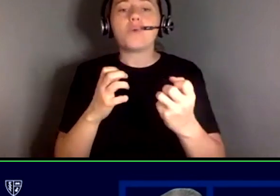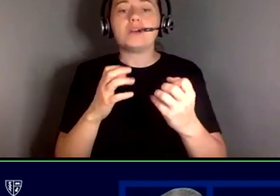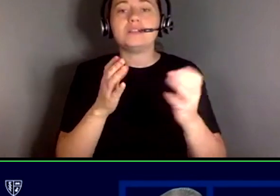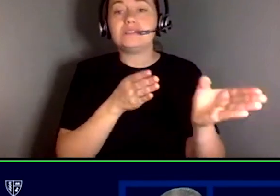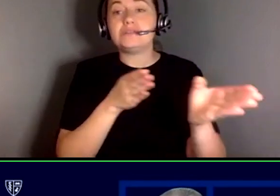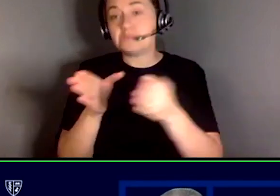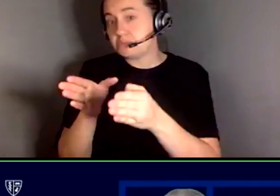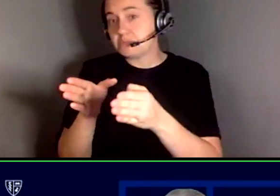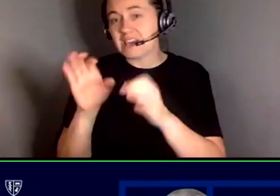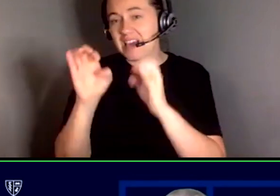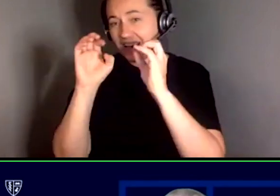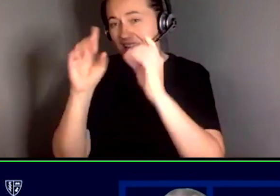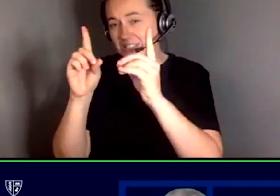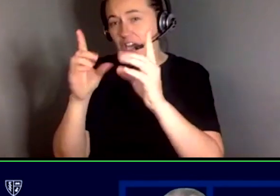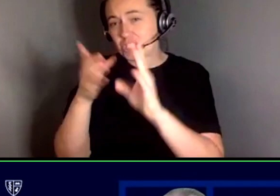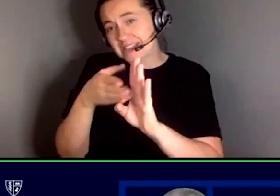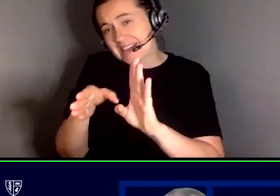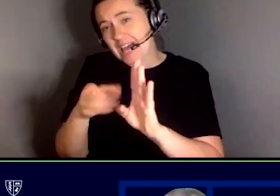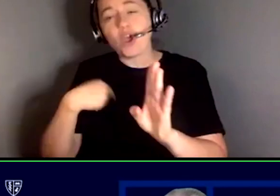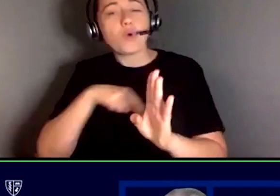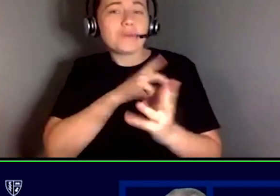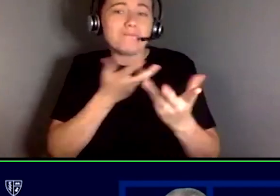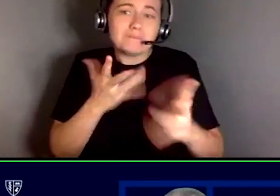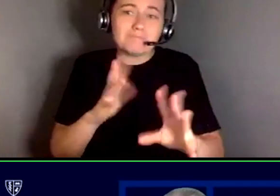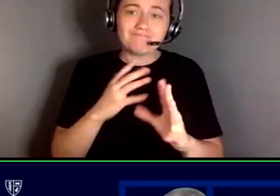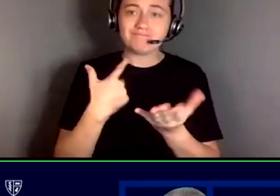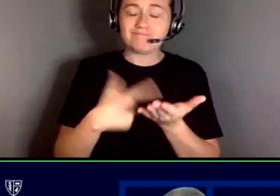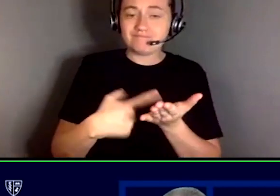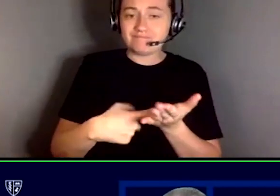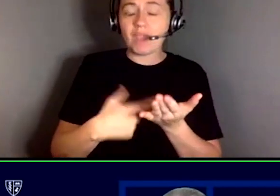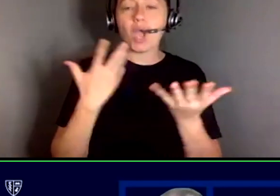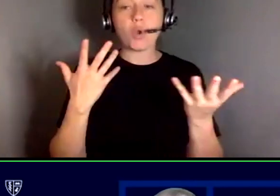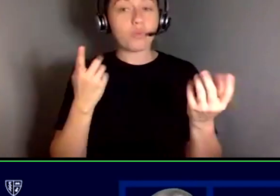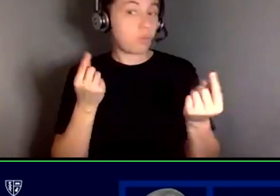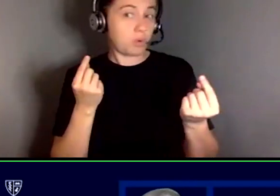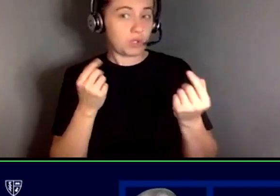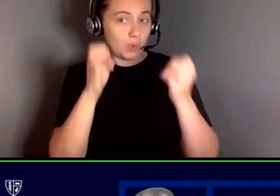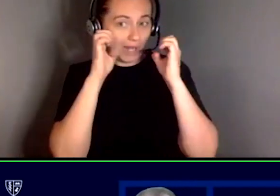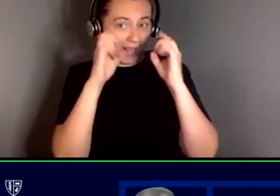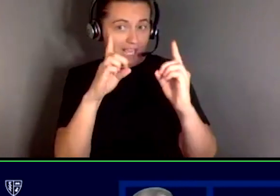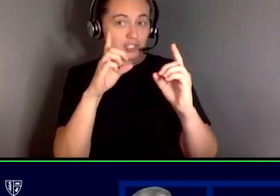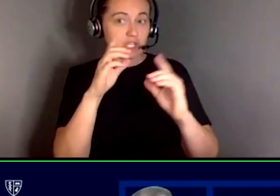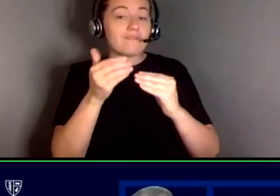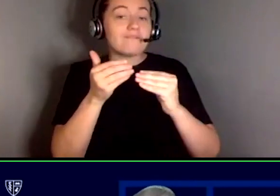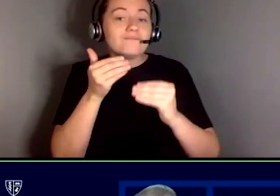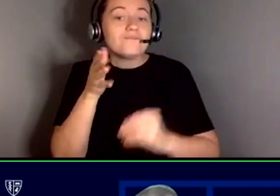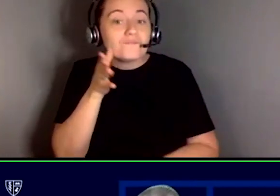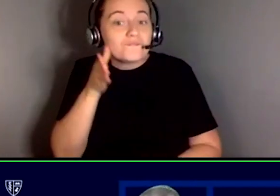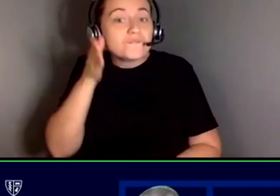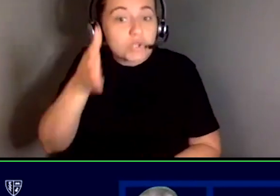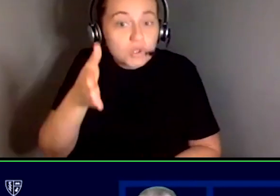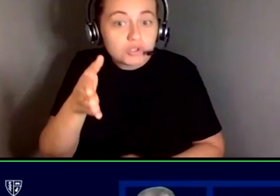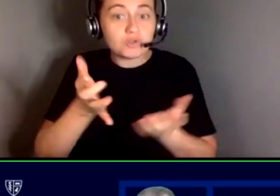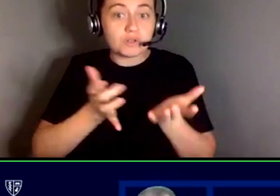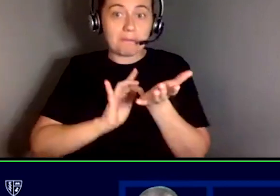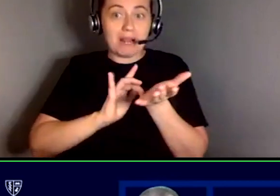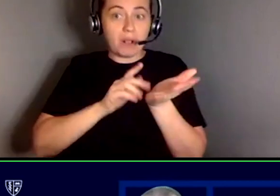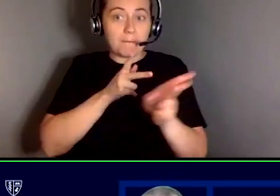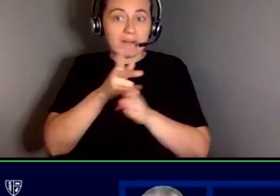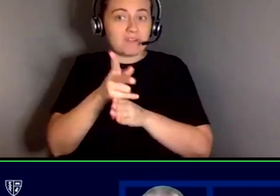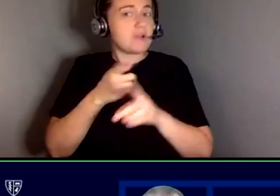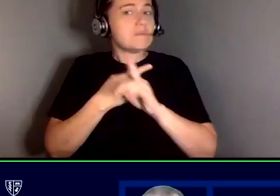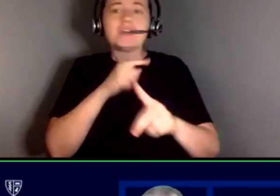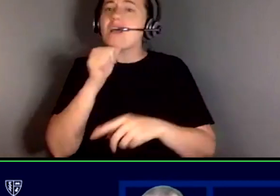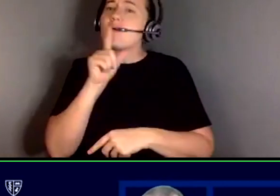side but as opposed we had talked about what we need to do to educate future medical professionals but we haven't really